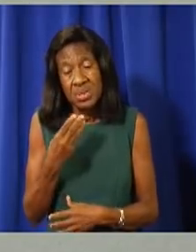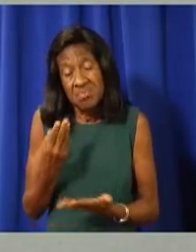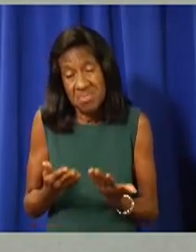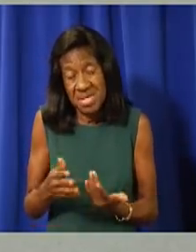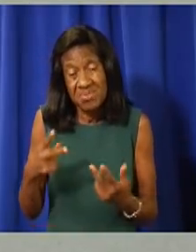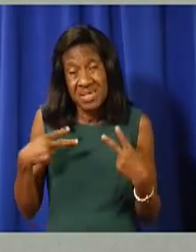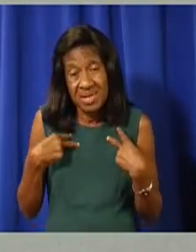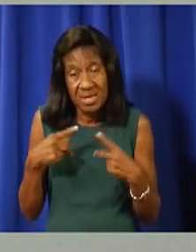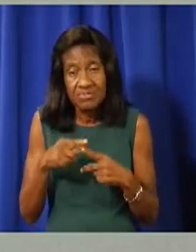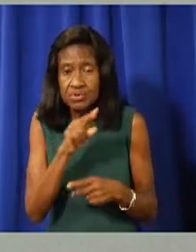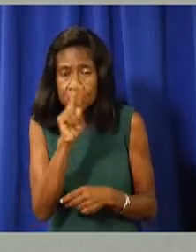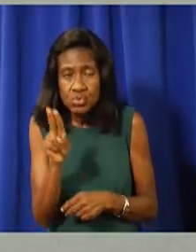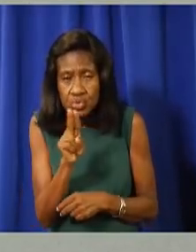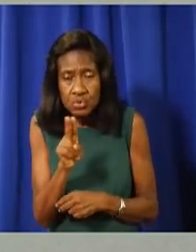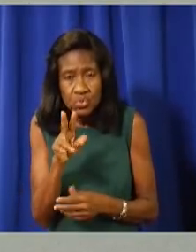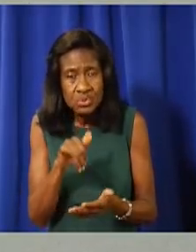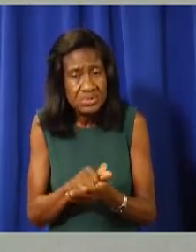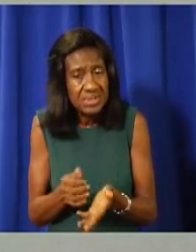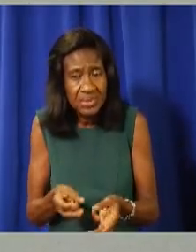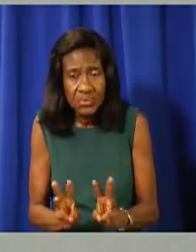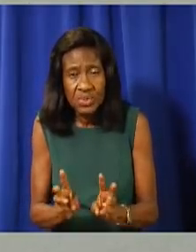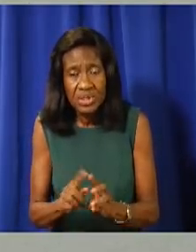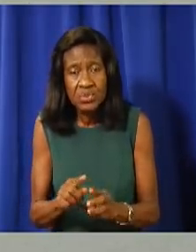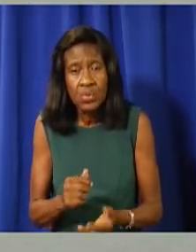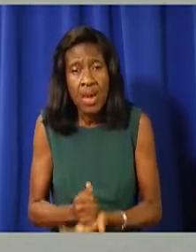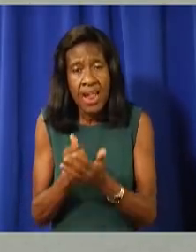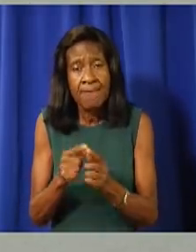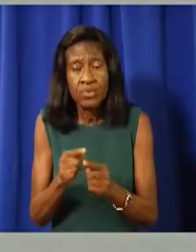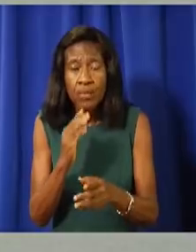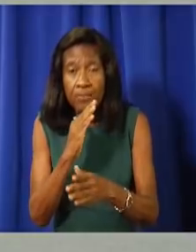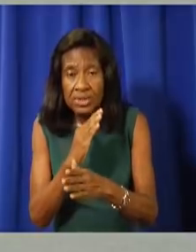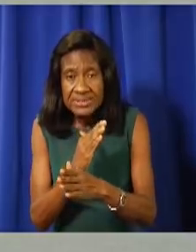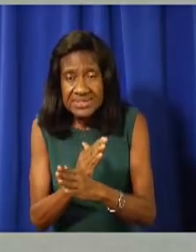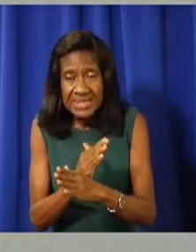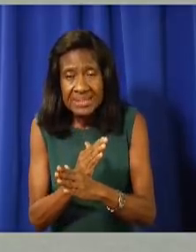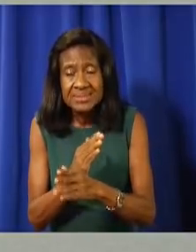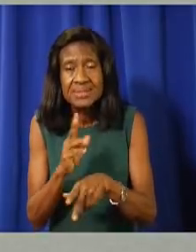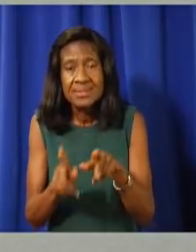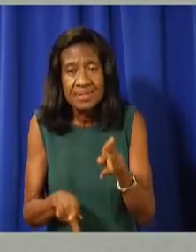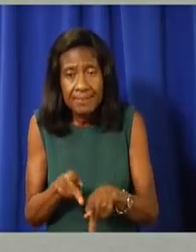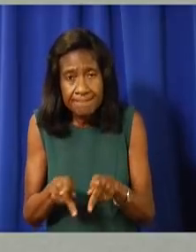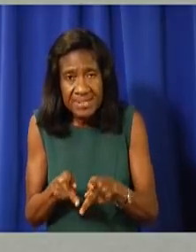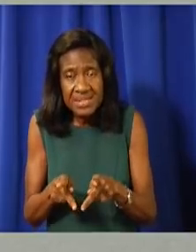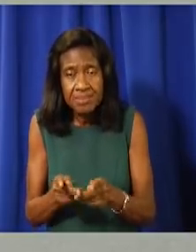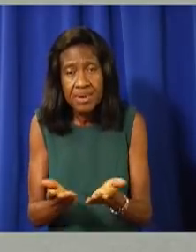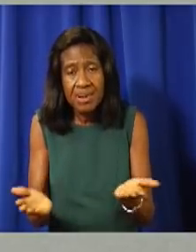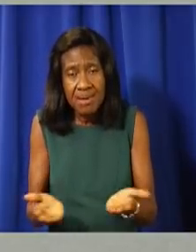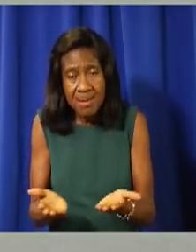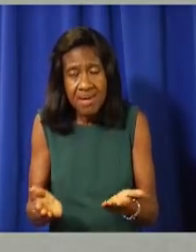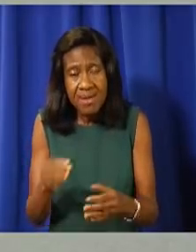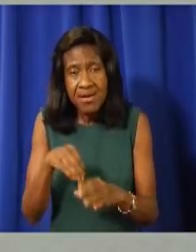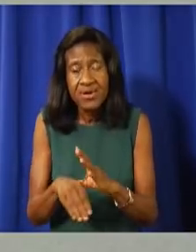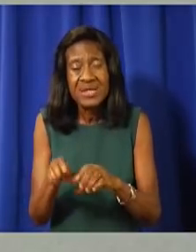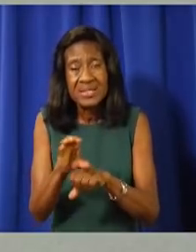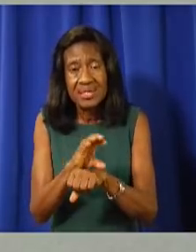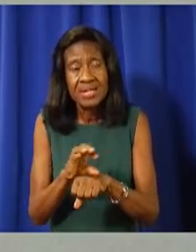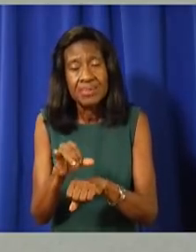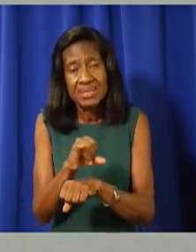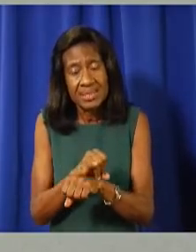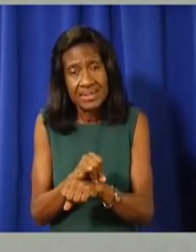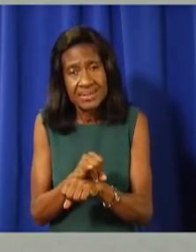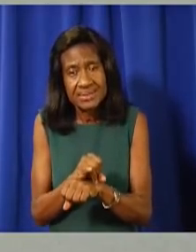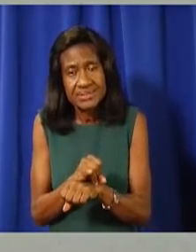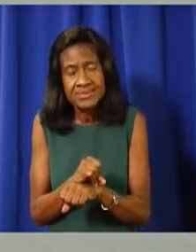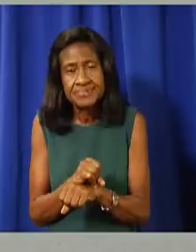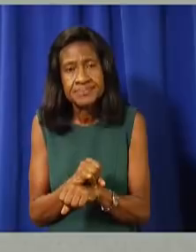we can protect the community and make sure as many as possible get the protection offered by the vaccine. I